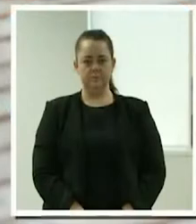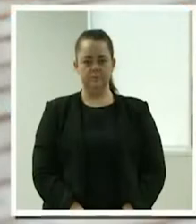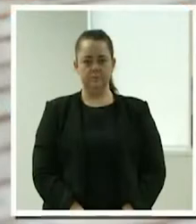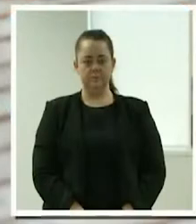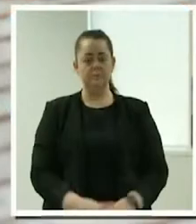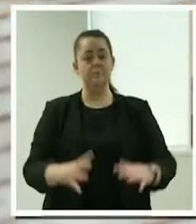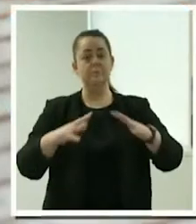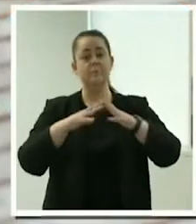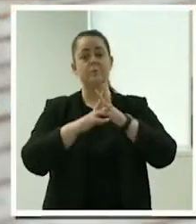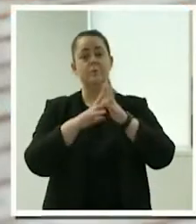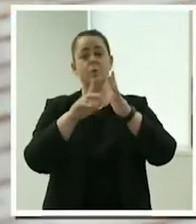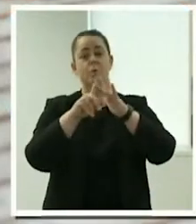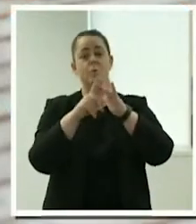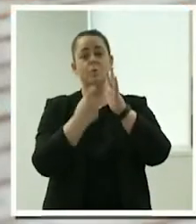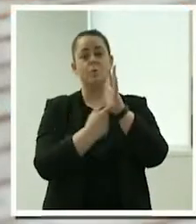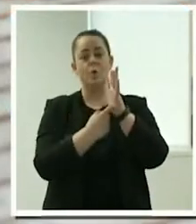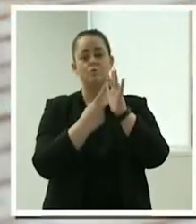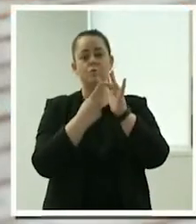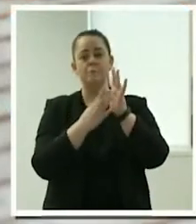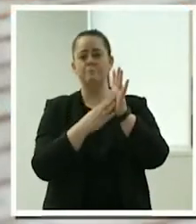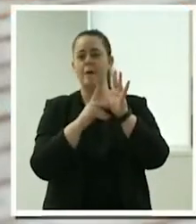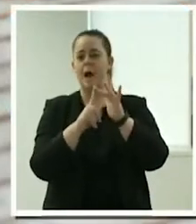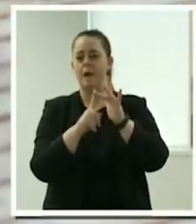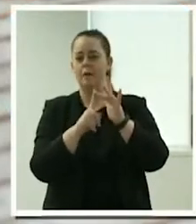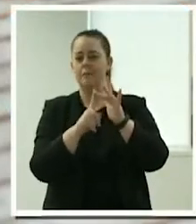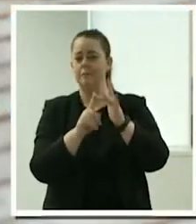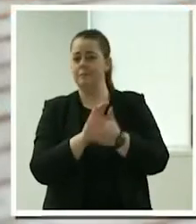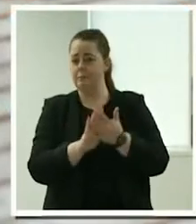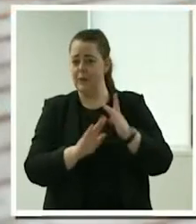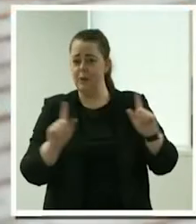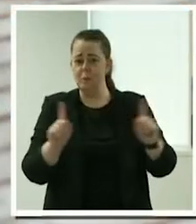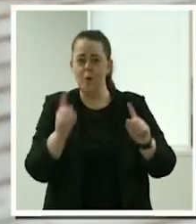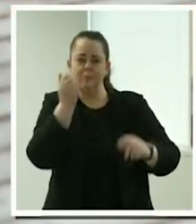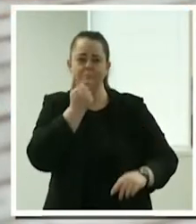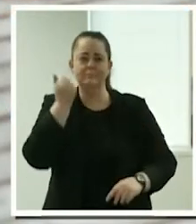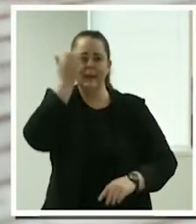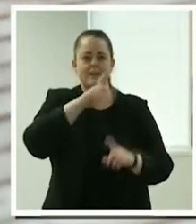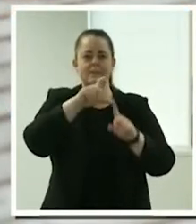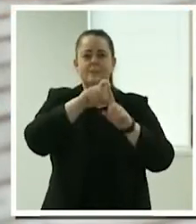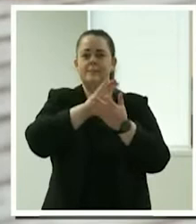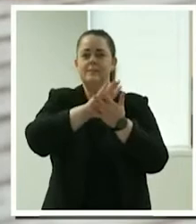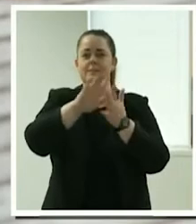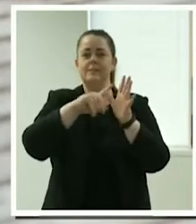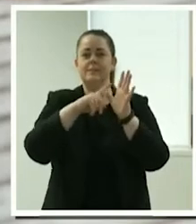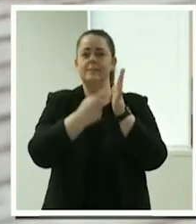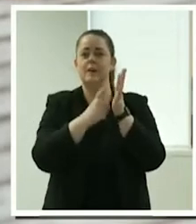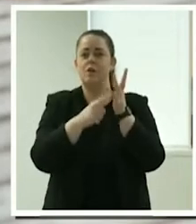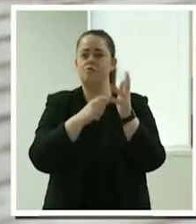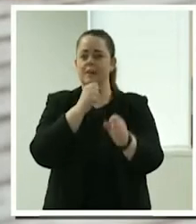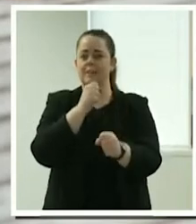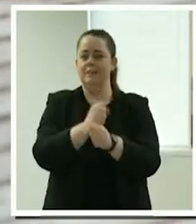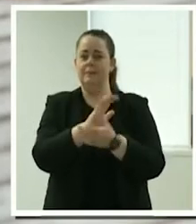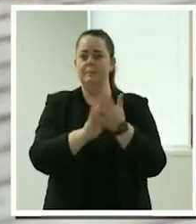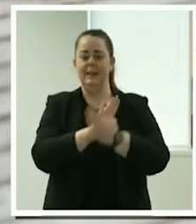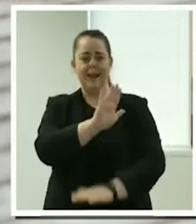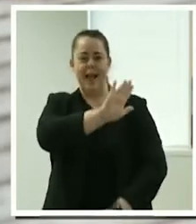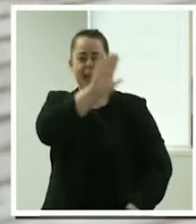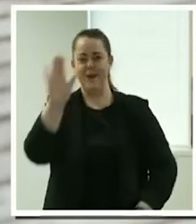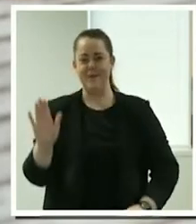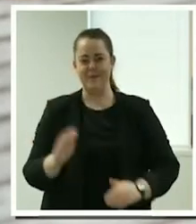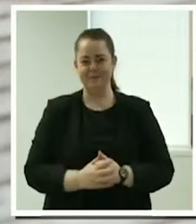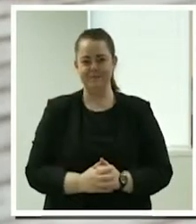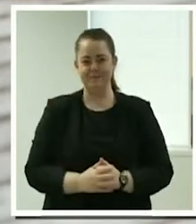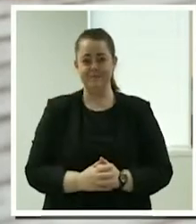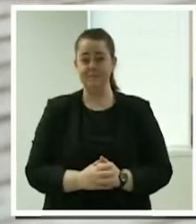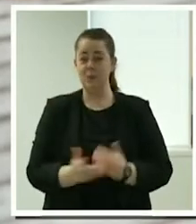Warramai everyone. Warramai is hello in Darug, the language used in the Eora Nation, the land